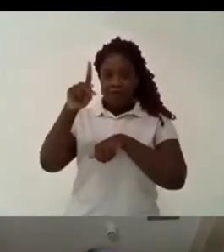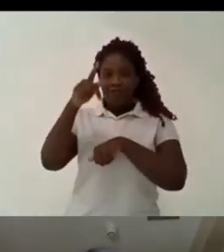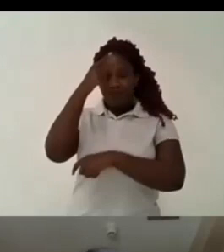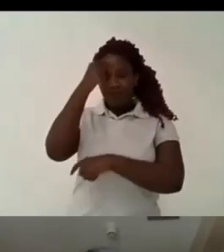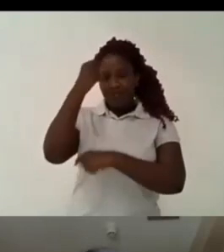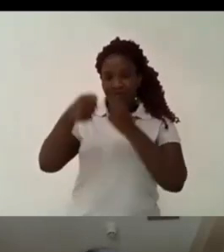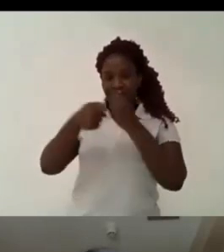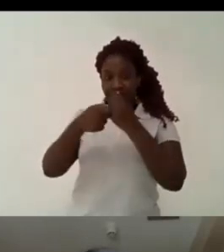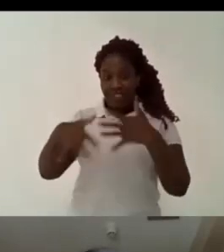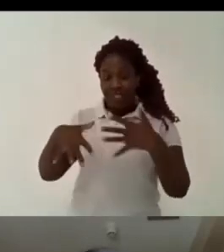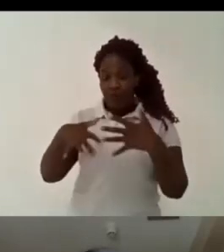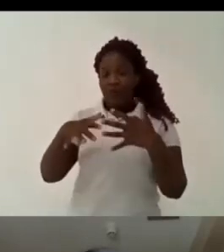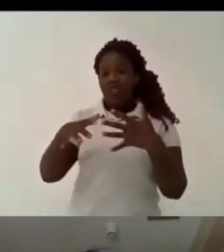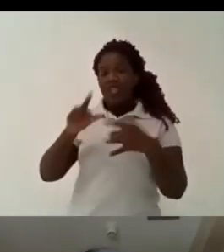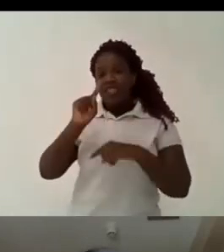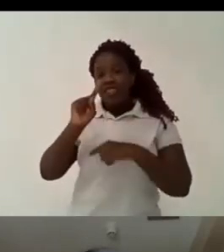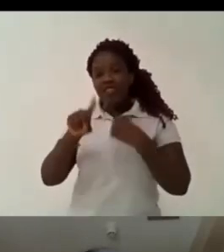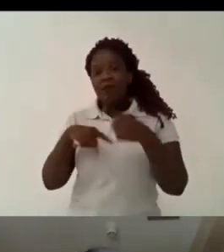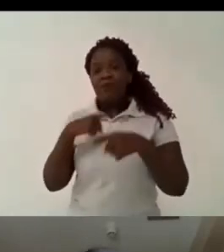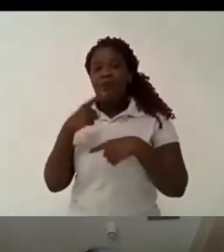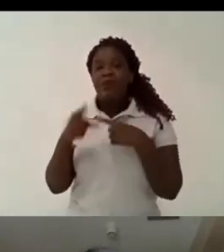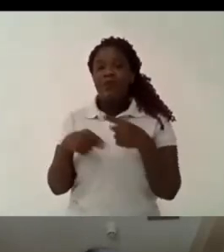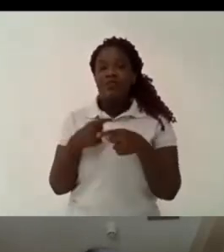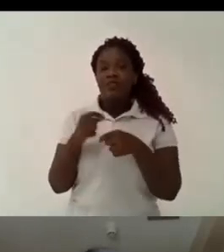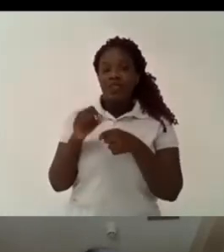-graduation and course